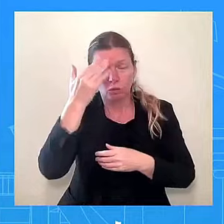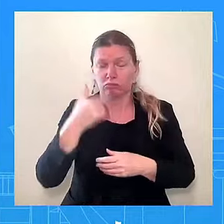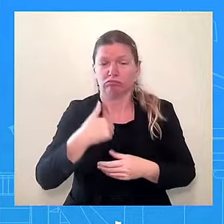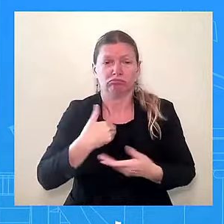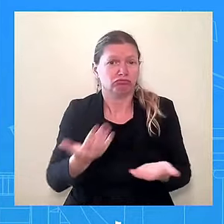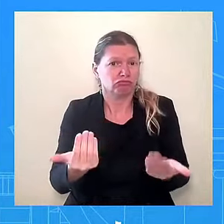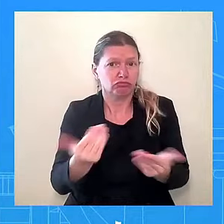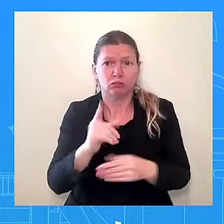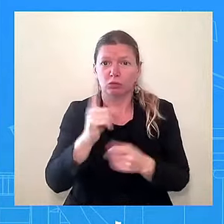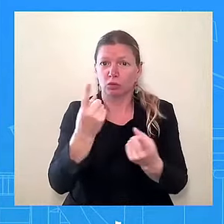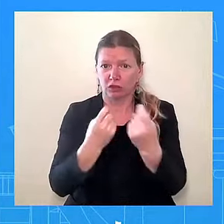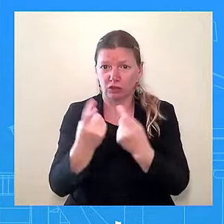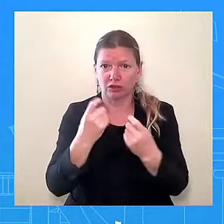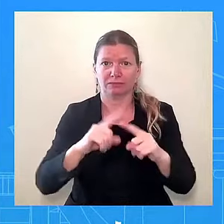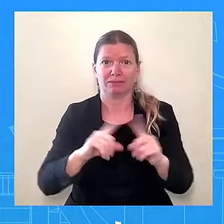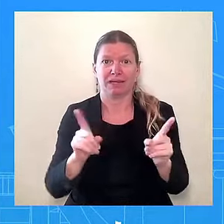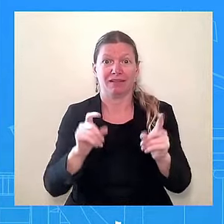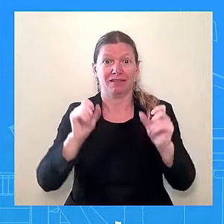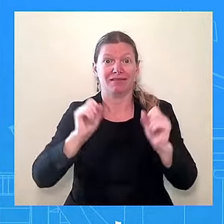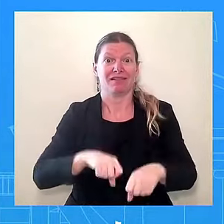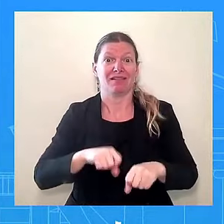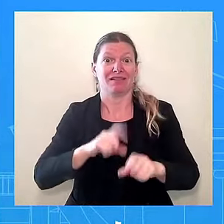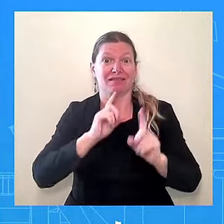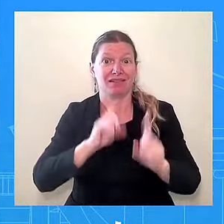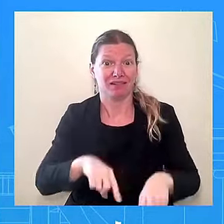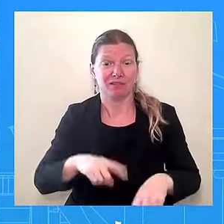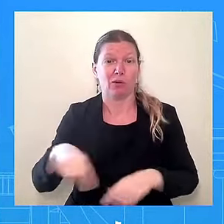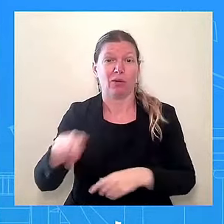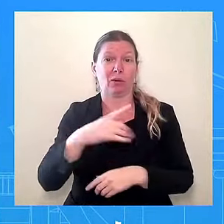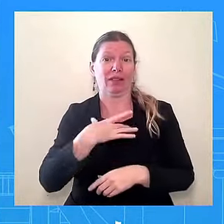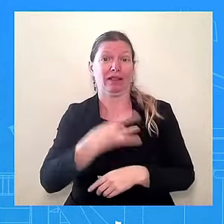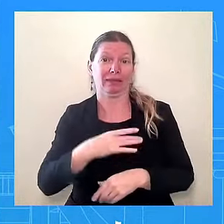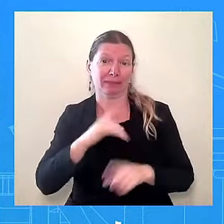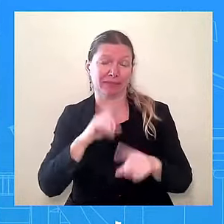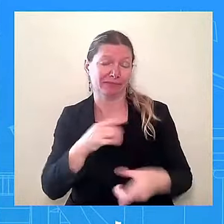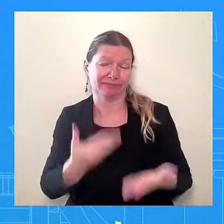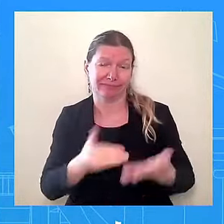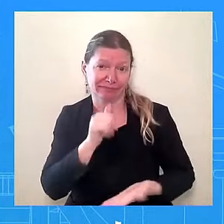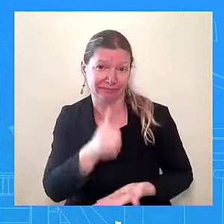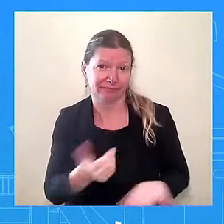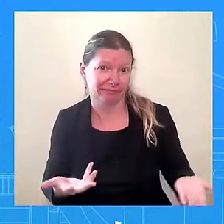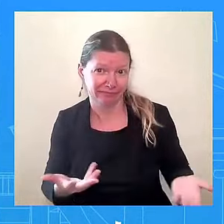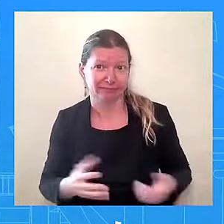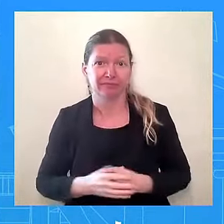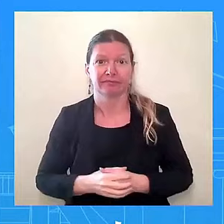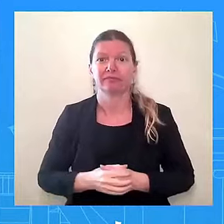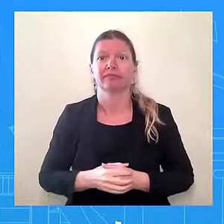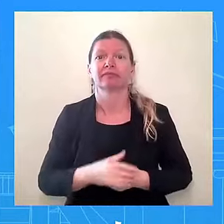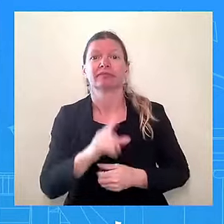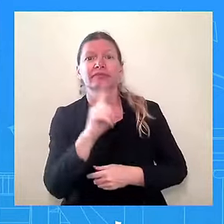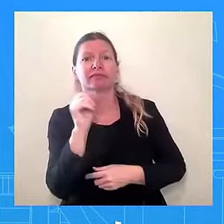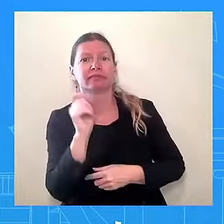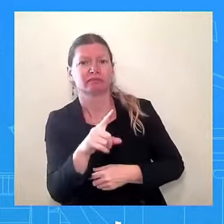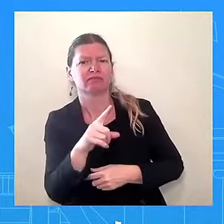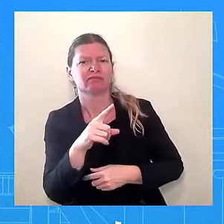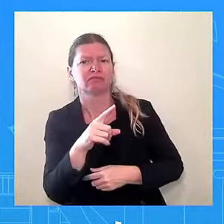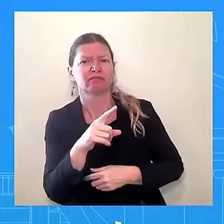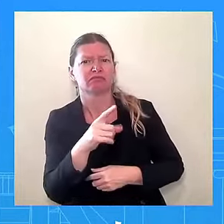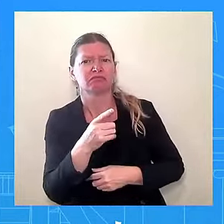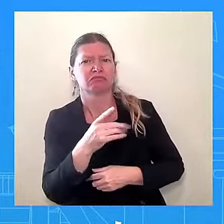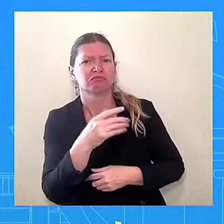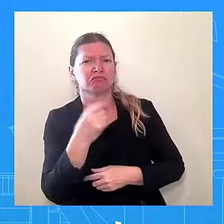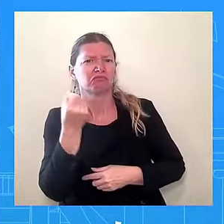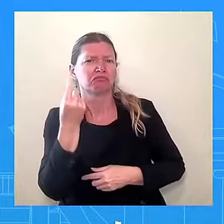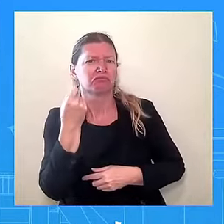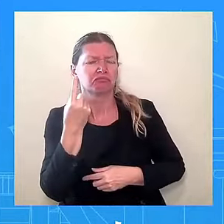answers. Well, with our expectations tempered, can you talk about whether the United States has any previous knowledge of the assassination